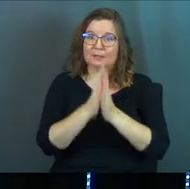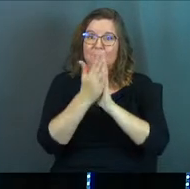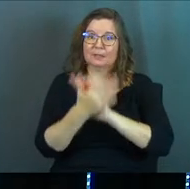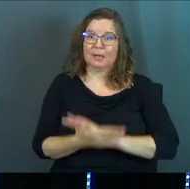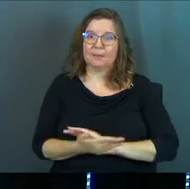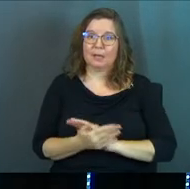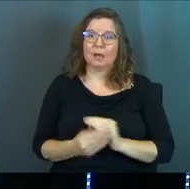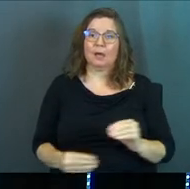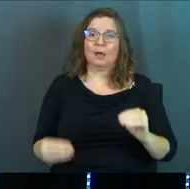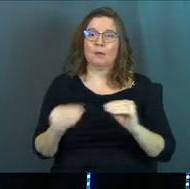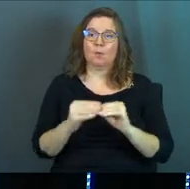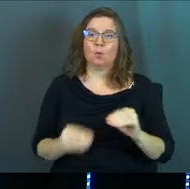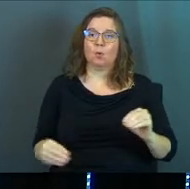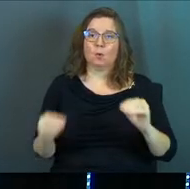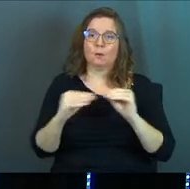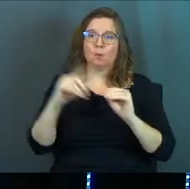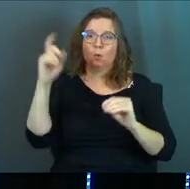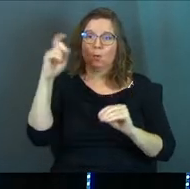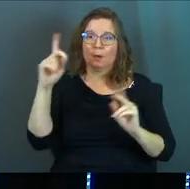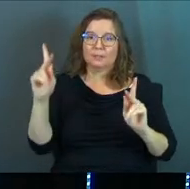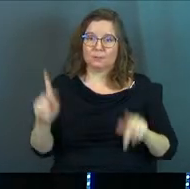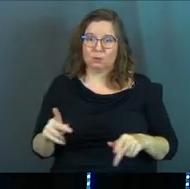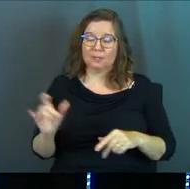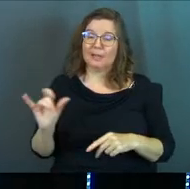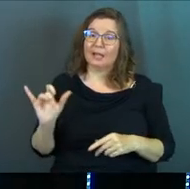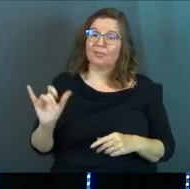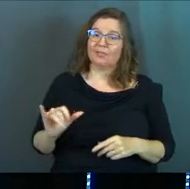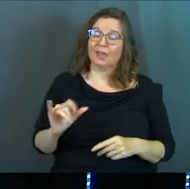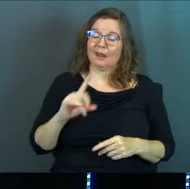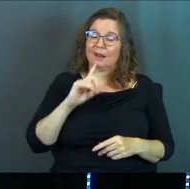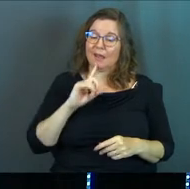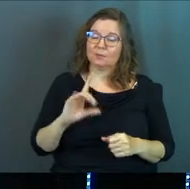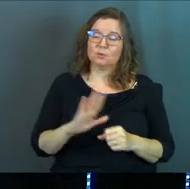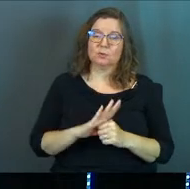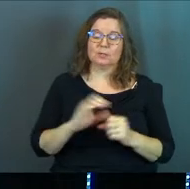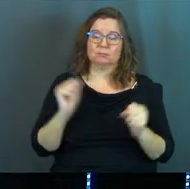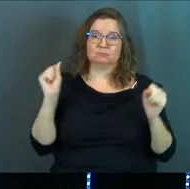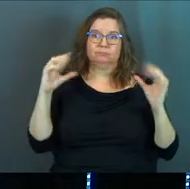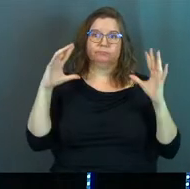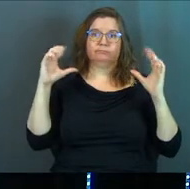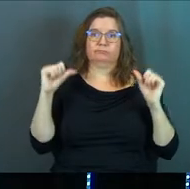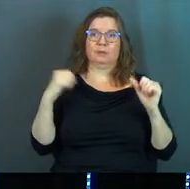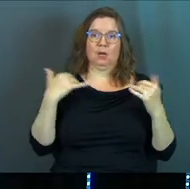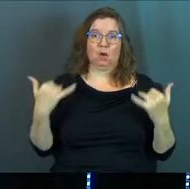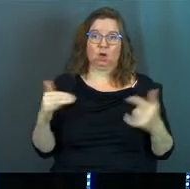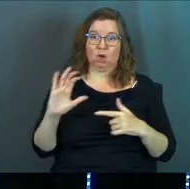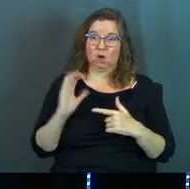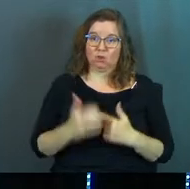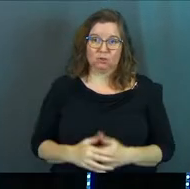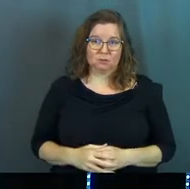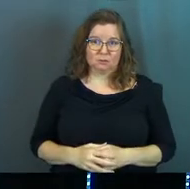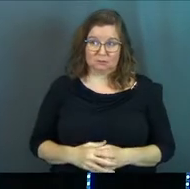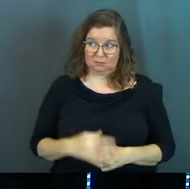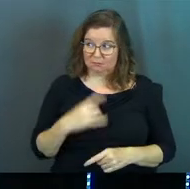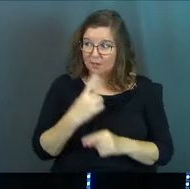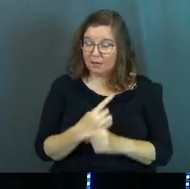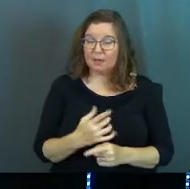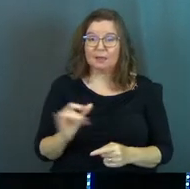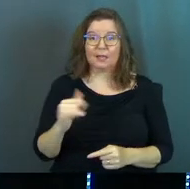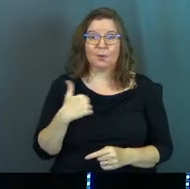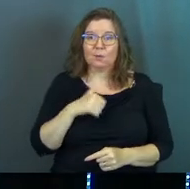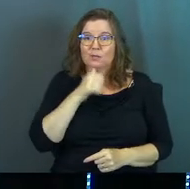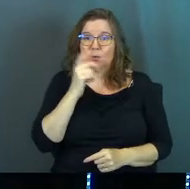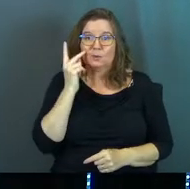becoming a more and more wise person. Like that absolutely blows our minds in our current culture. Doesn't it?